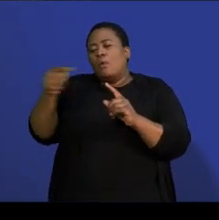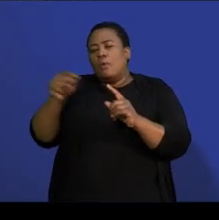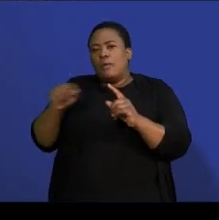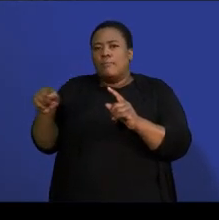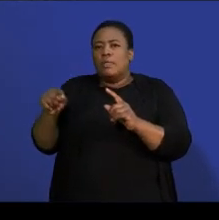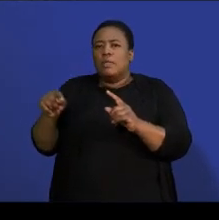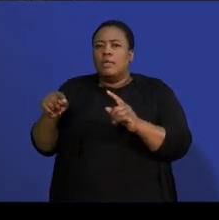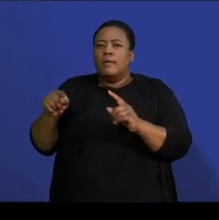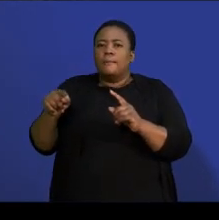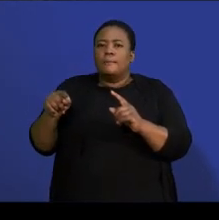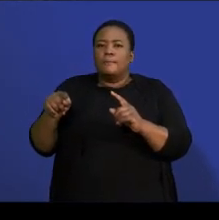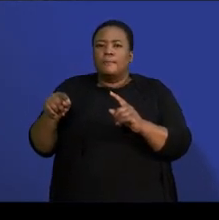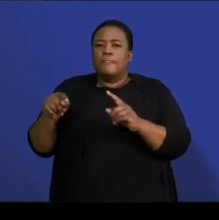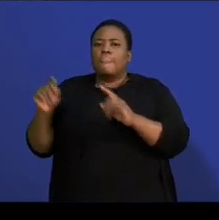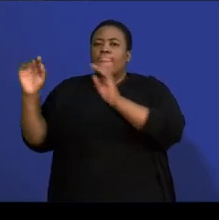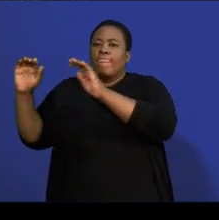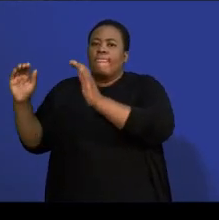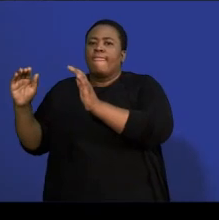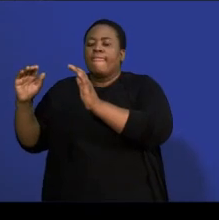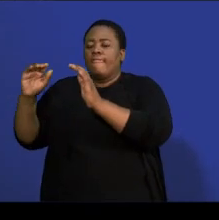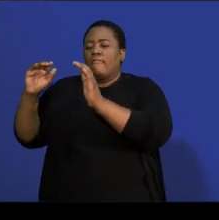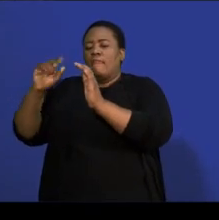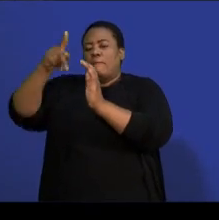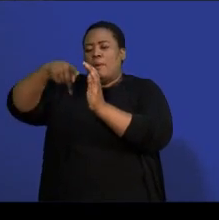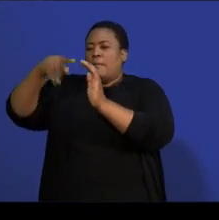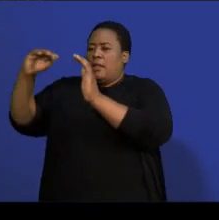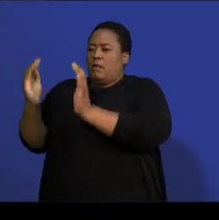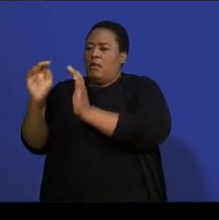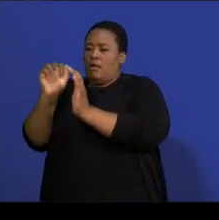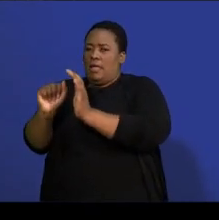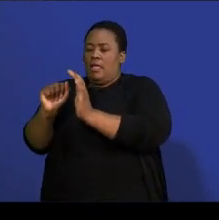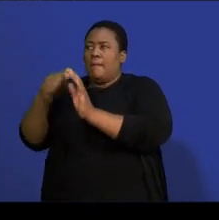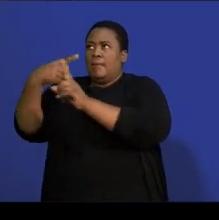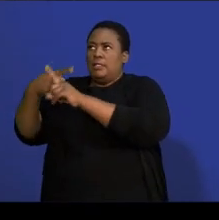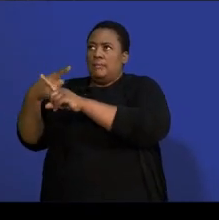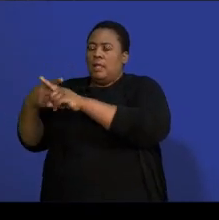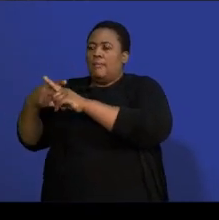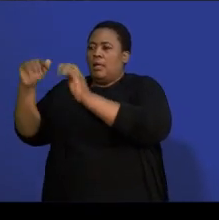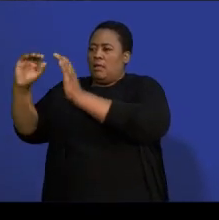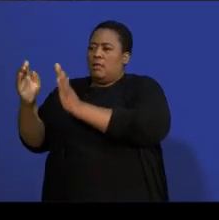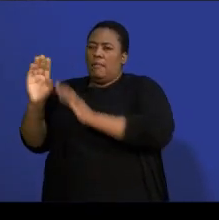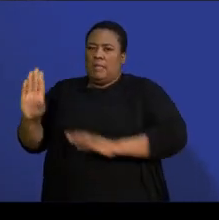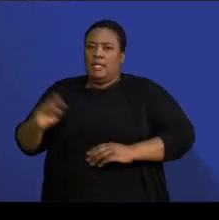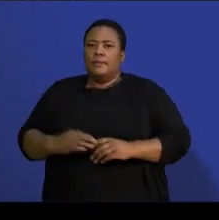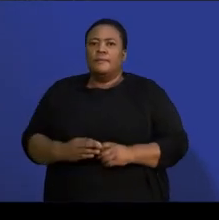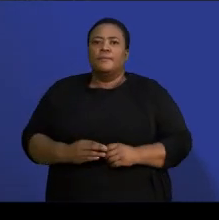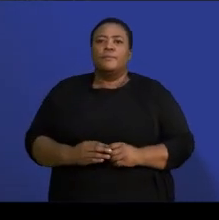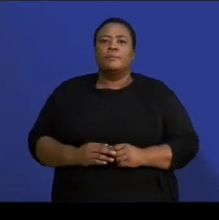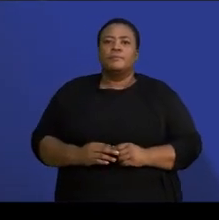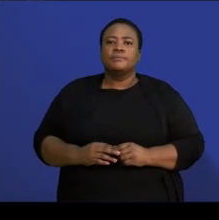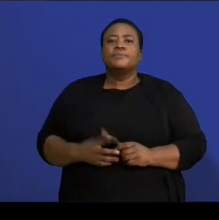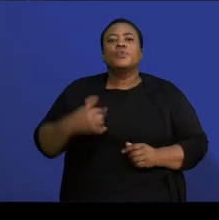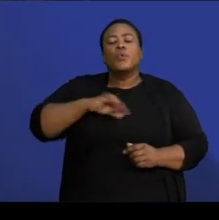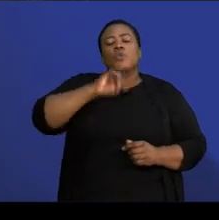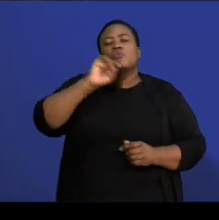by the probability of B. Now, you saw that with the first question, we actually used an O, right? The